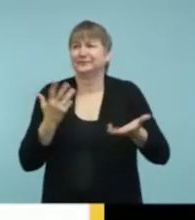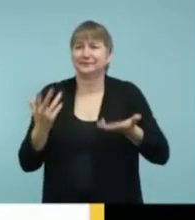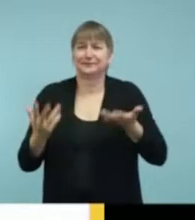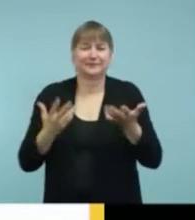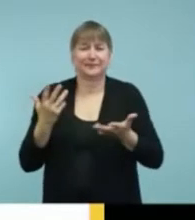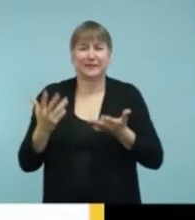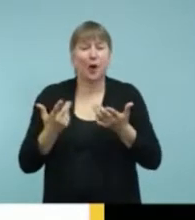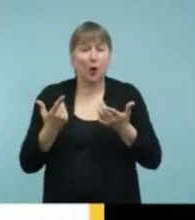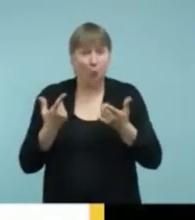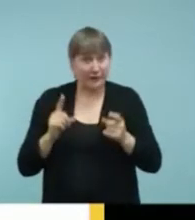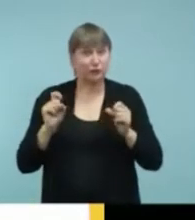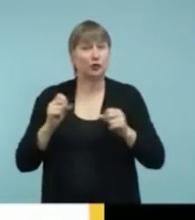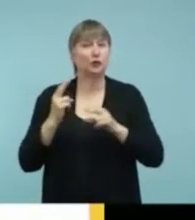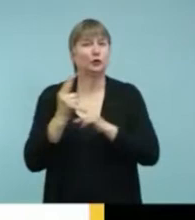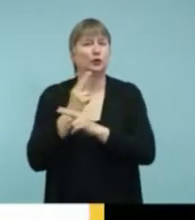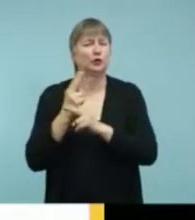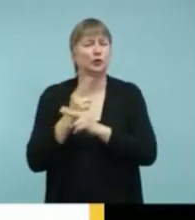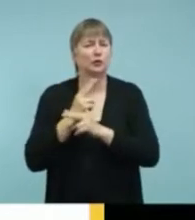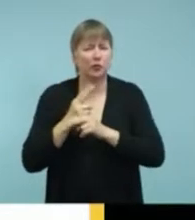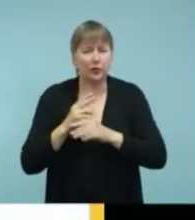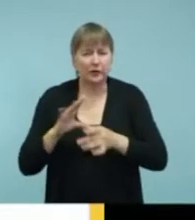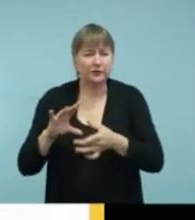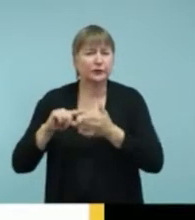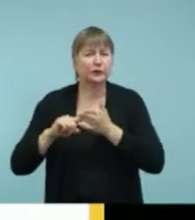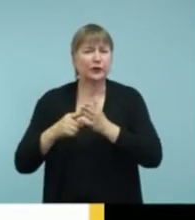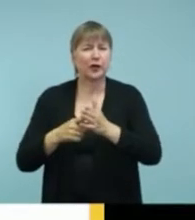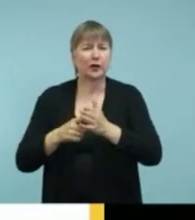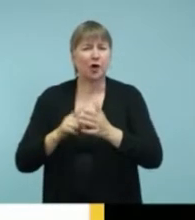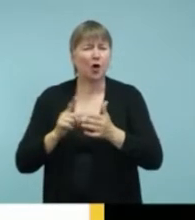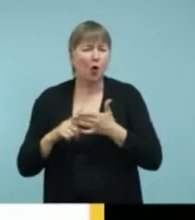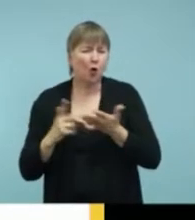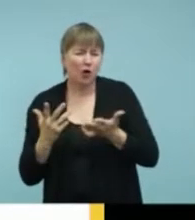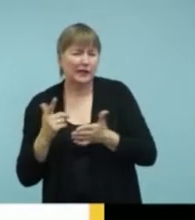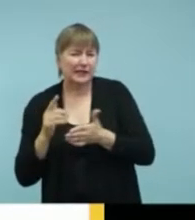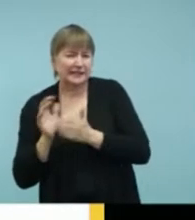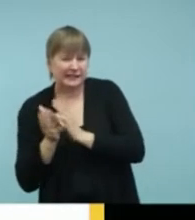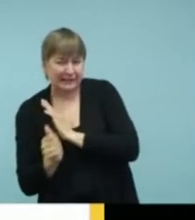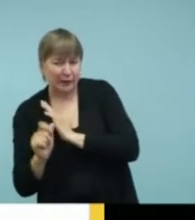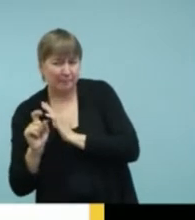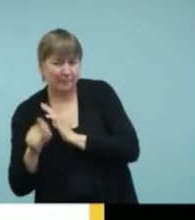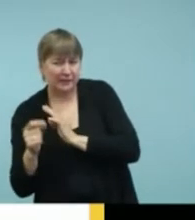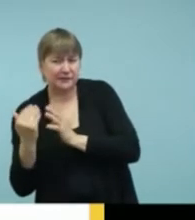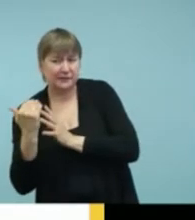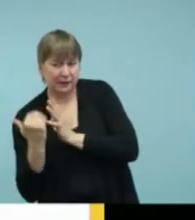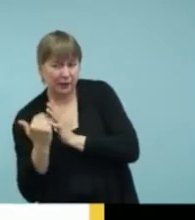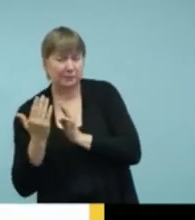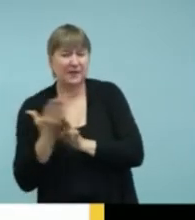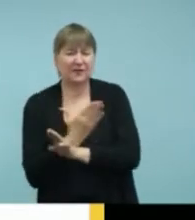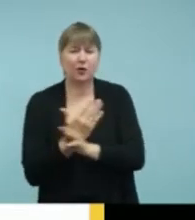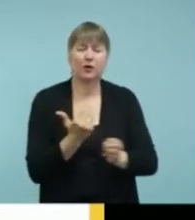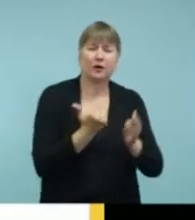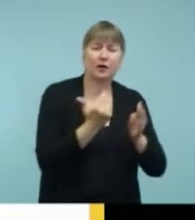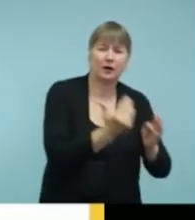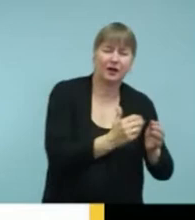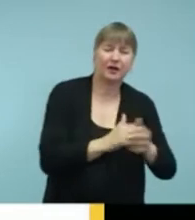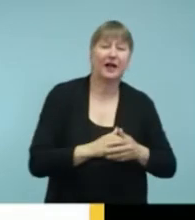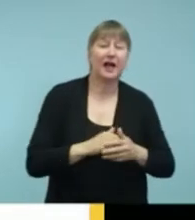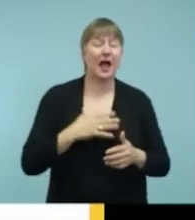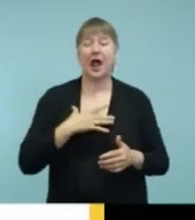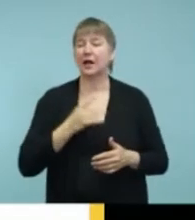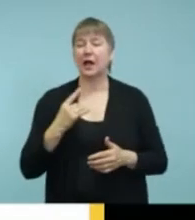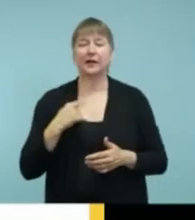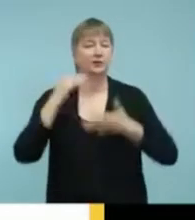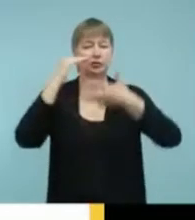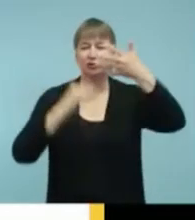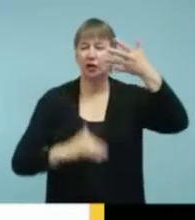be implementing them? Or, you know, what skills should a student have? And I really like this chart that I have on here because it breaks it